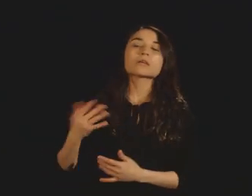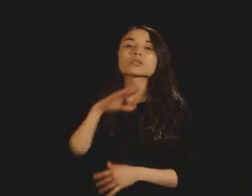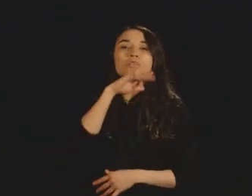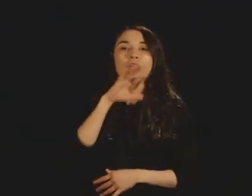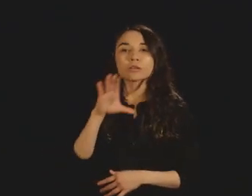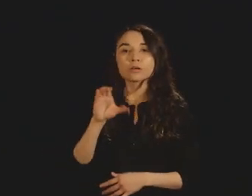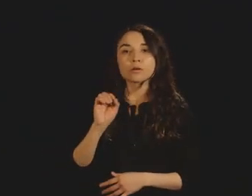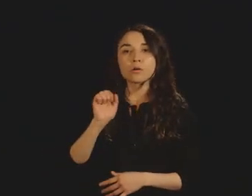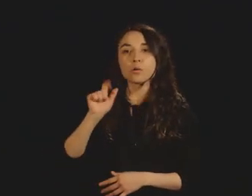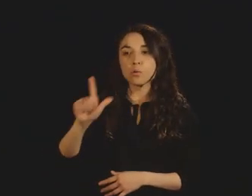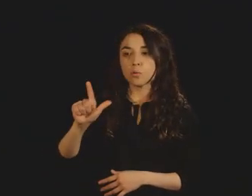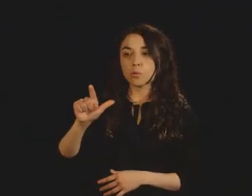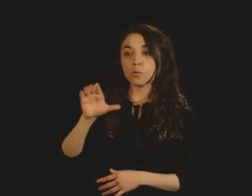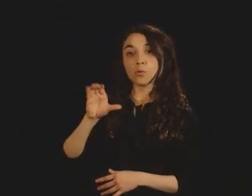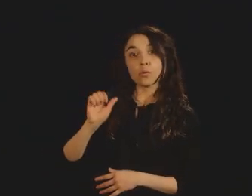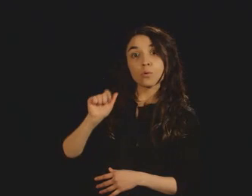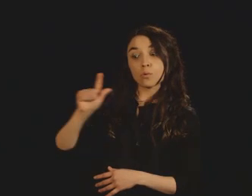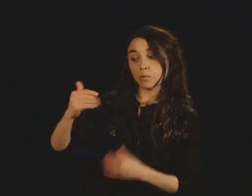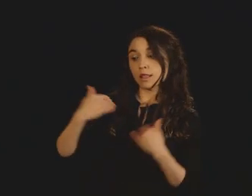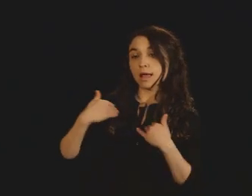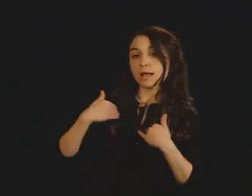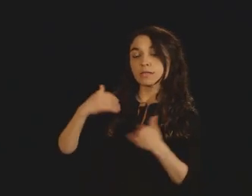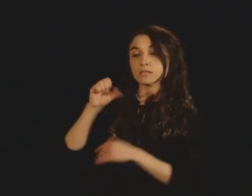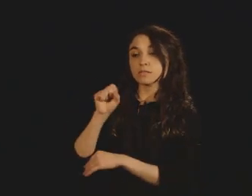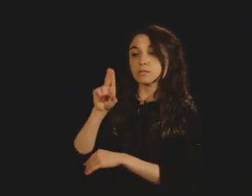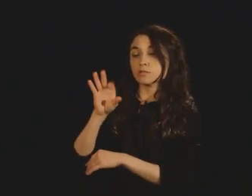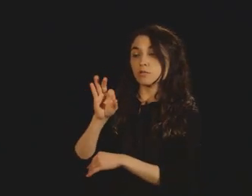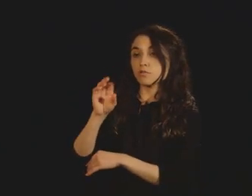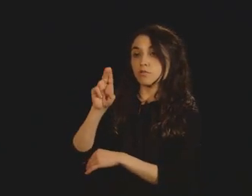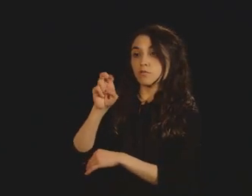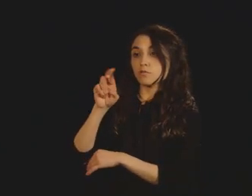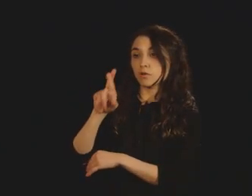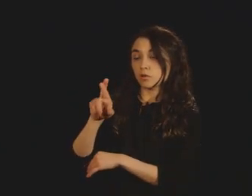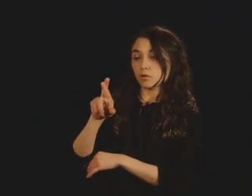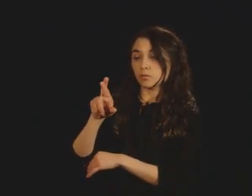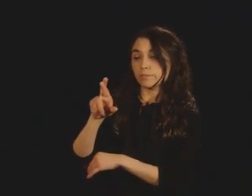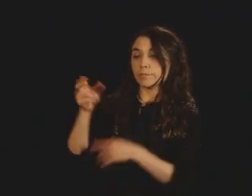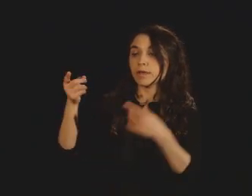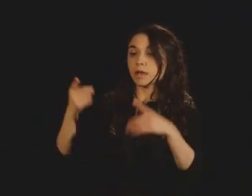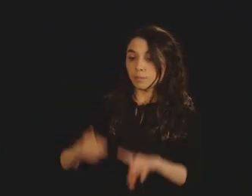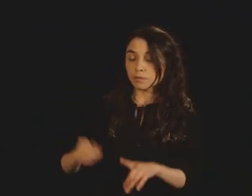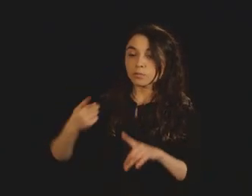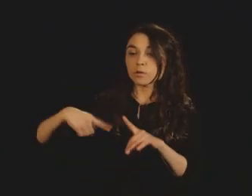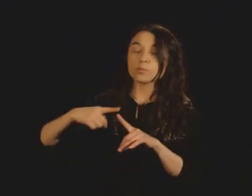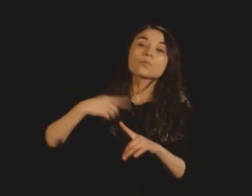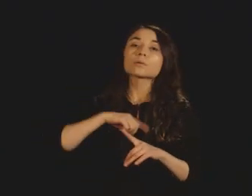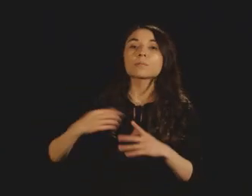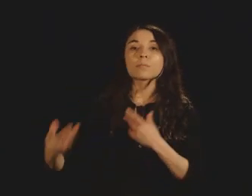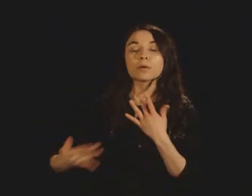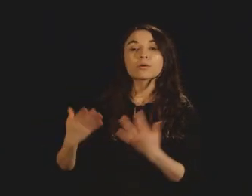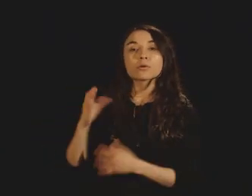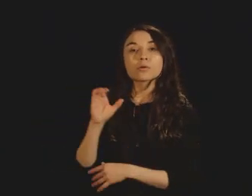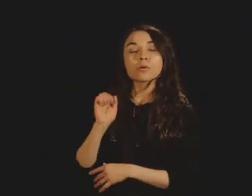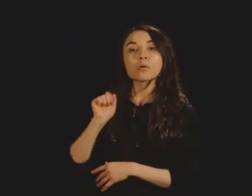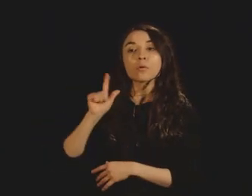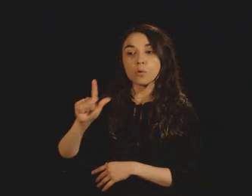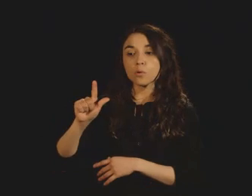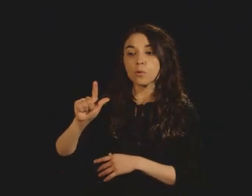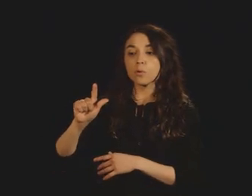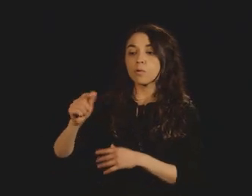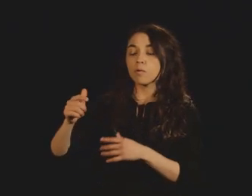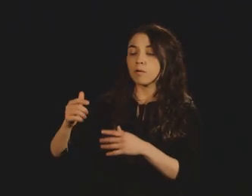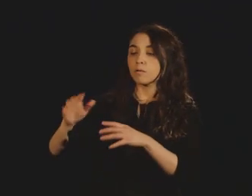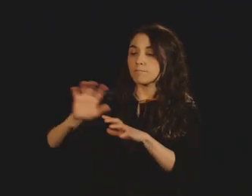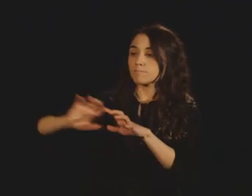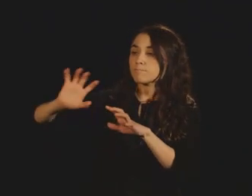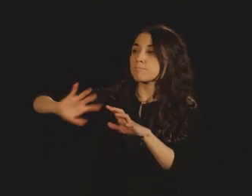it. And when that sulfur, that coal is burned, it creates sulfur dioxide, which then goes up into the atmosphere. And if